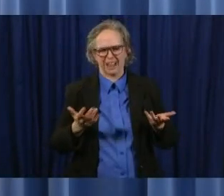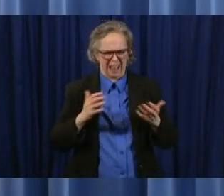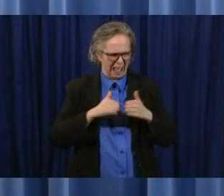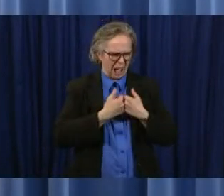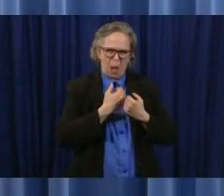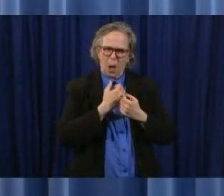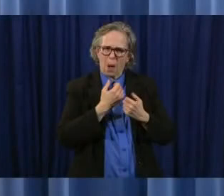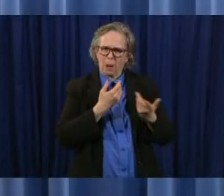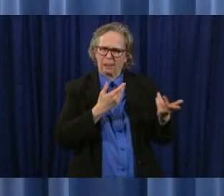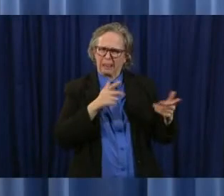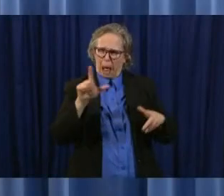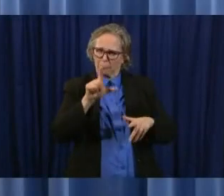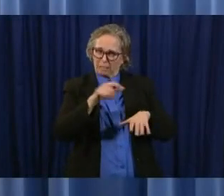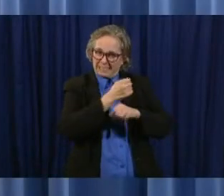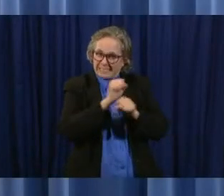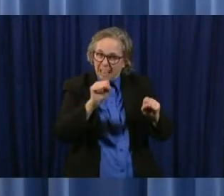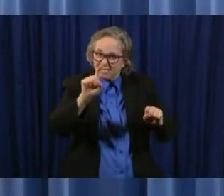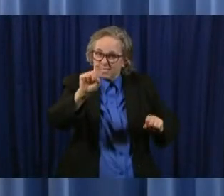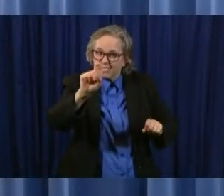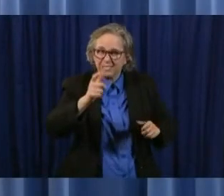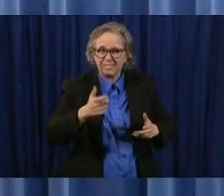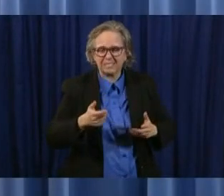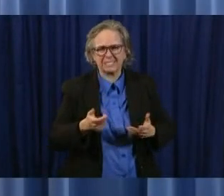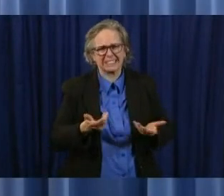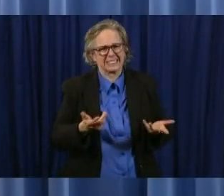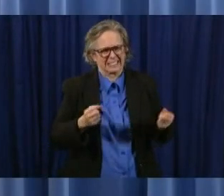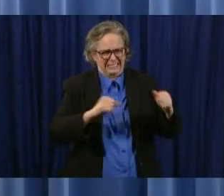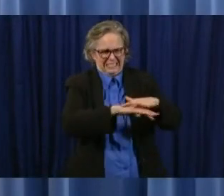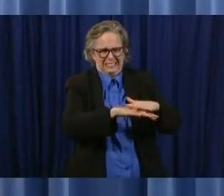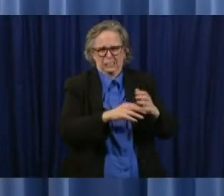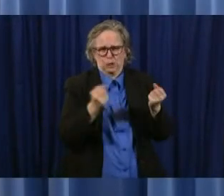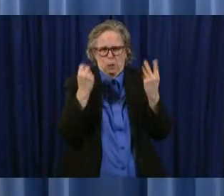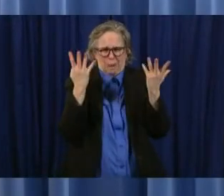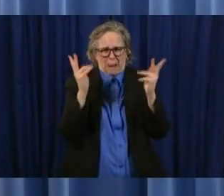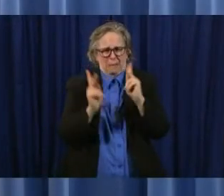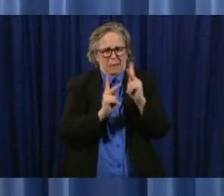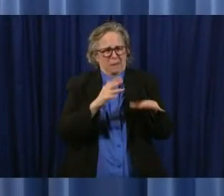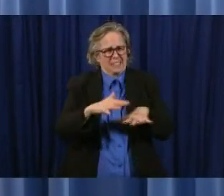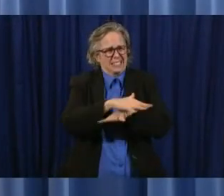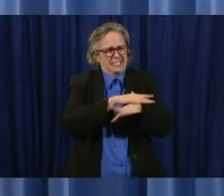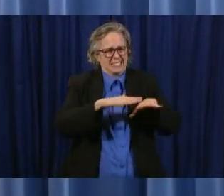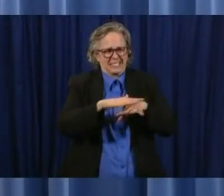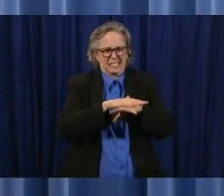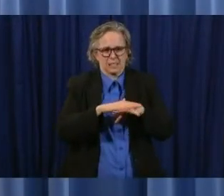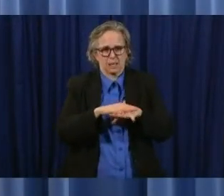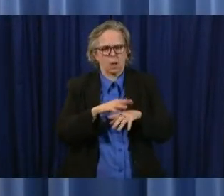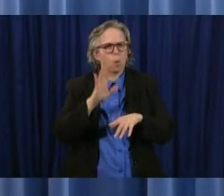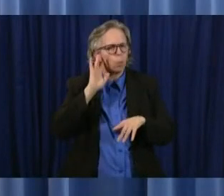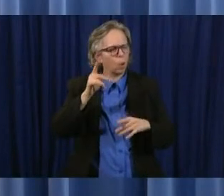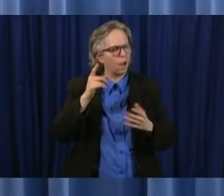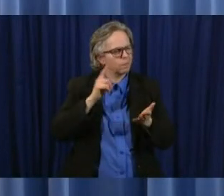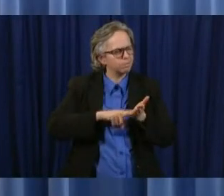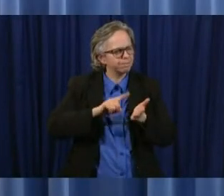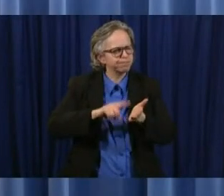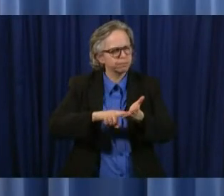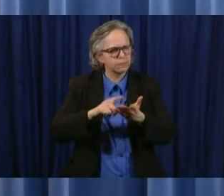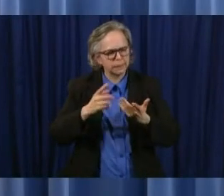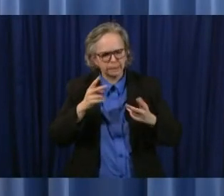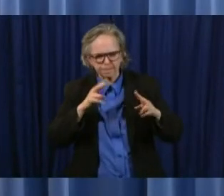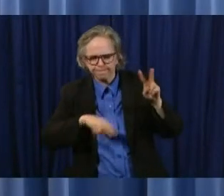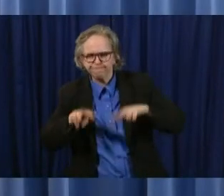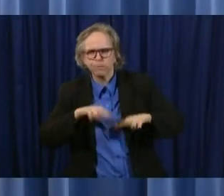people together and that is just uh part part of part of the challenge but we'll continue to look at things and evaluate things thank you